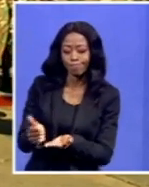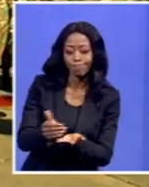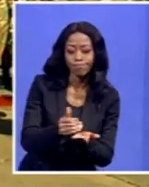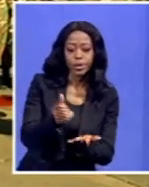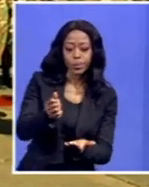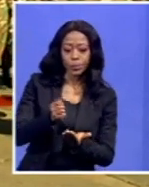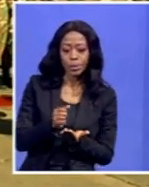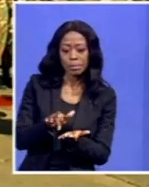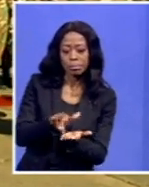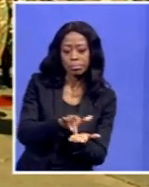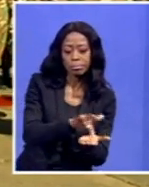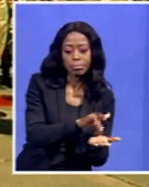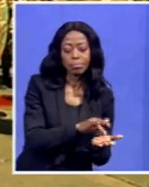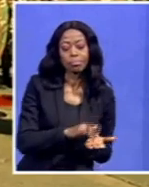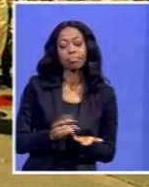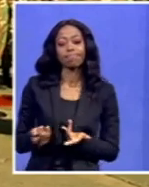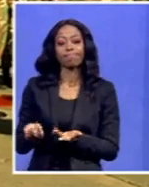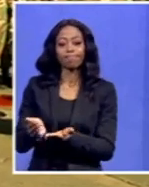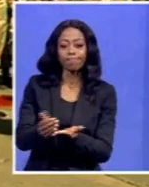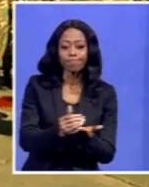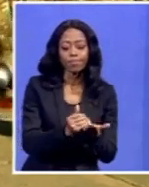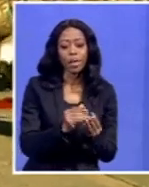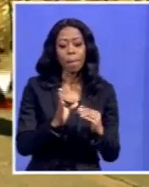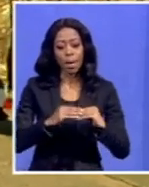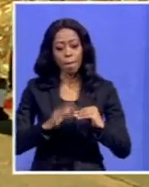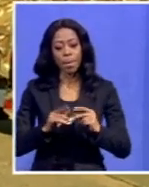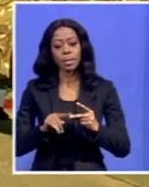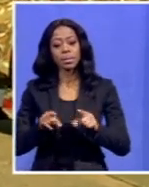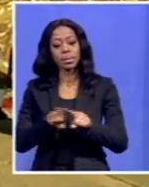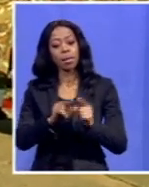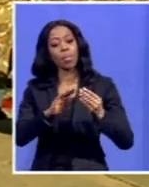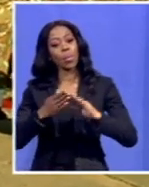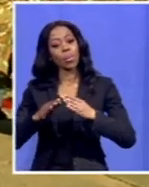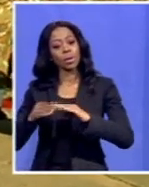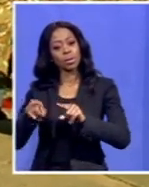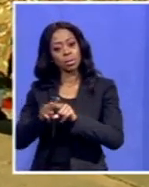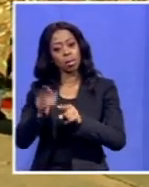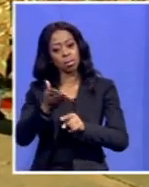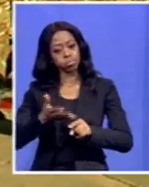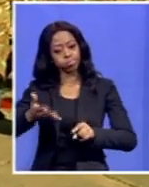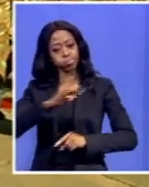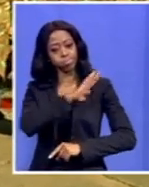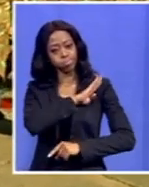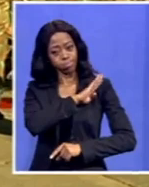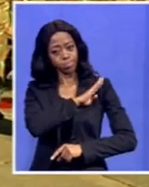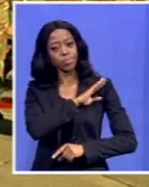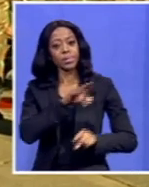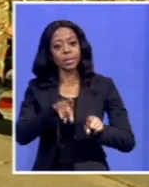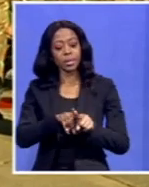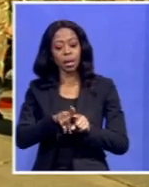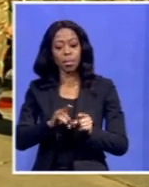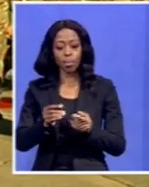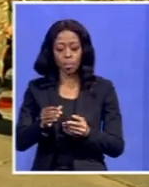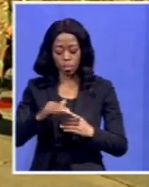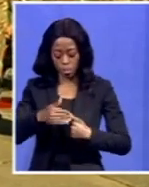from the uniformed members and non-uniformed members within the South African National Defence Force. And we've packaged